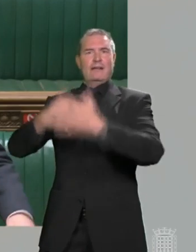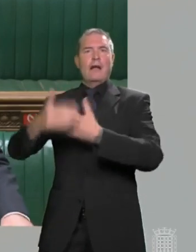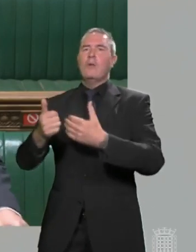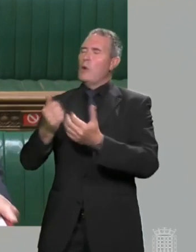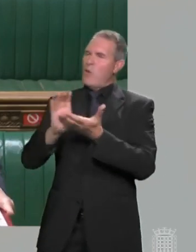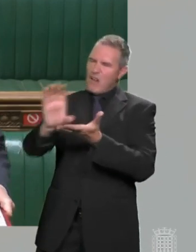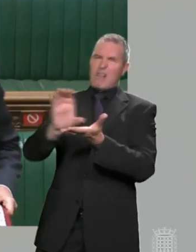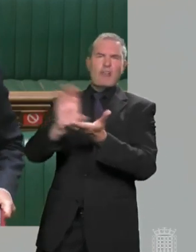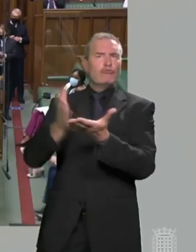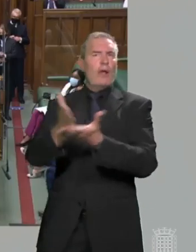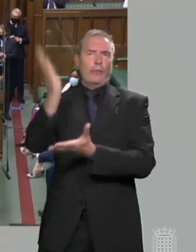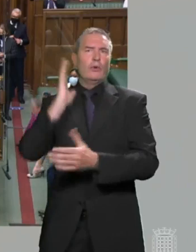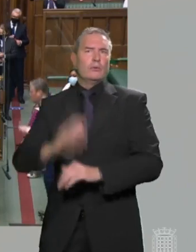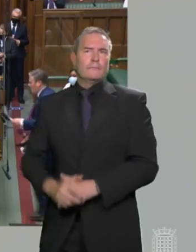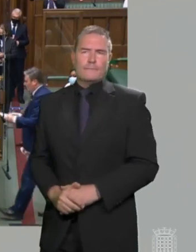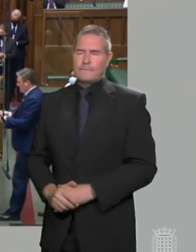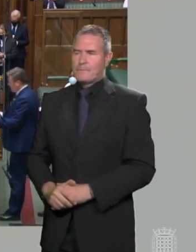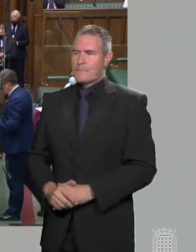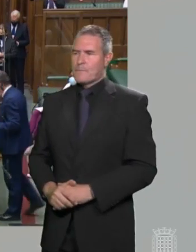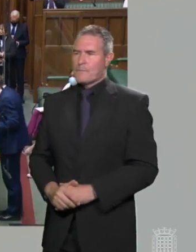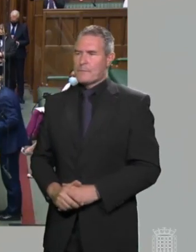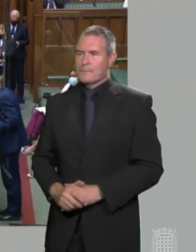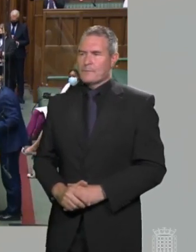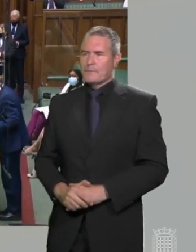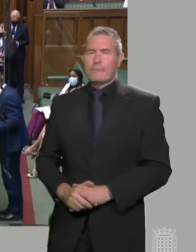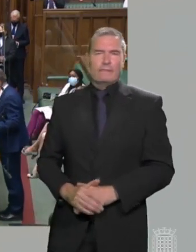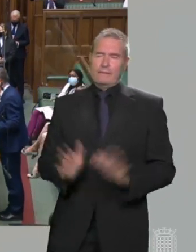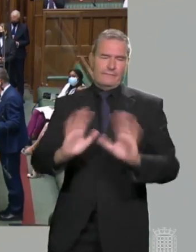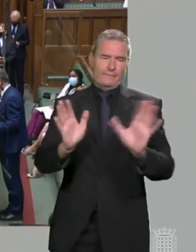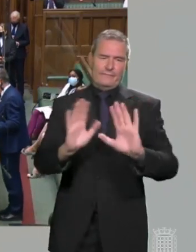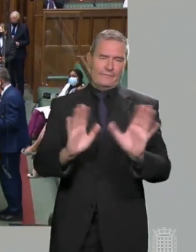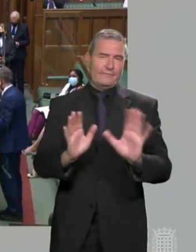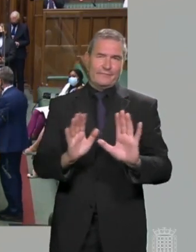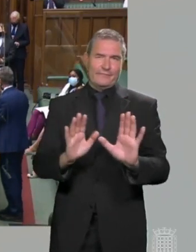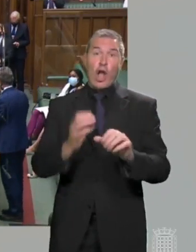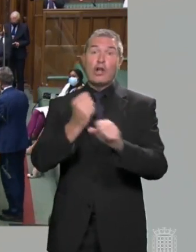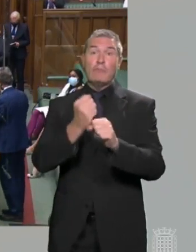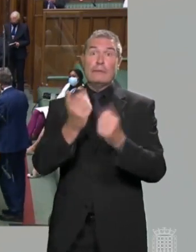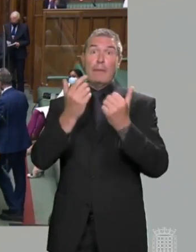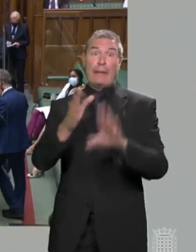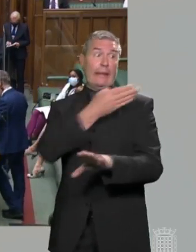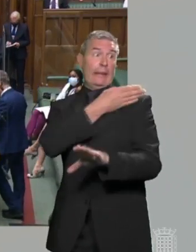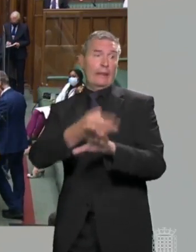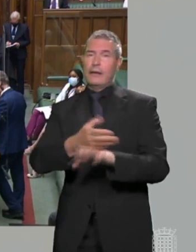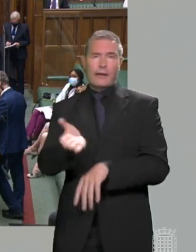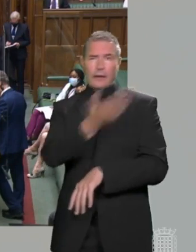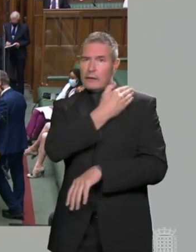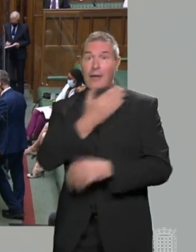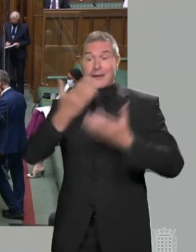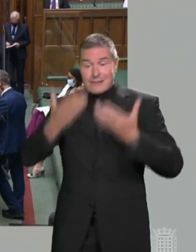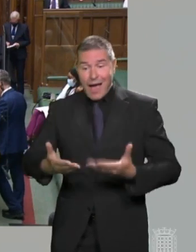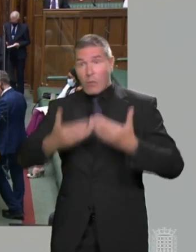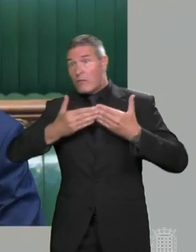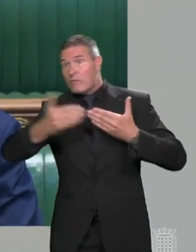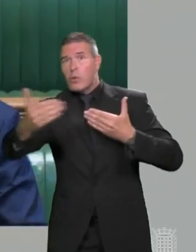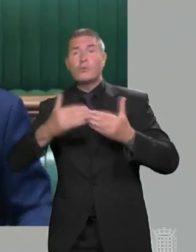all the way. Keir Starling. Mr Speaker, yet again, it's not what the Government has done. It's what's needed now in light of the decision that was taken